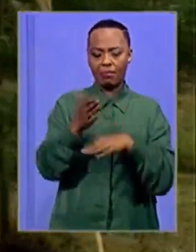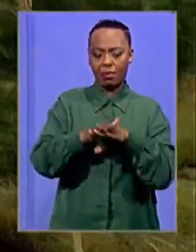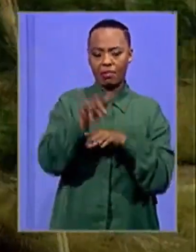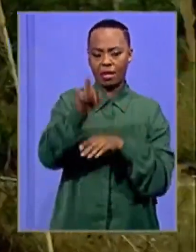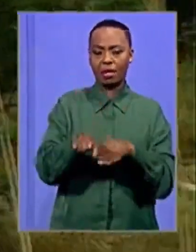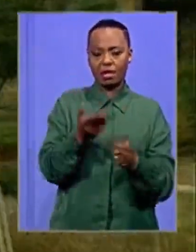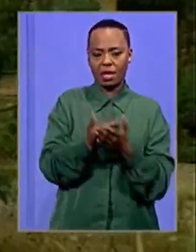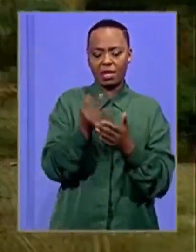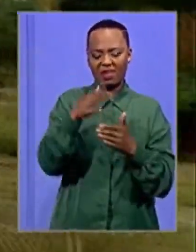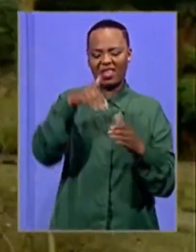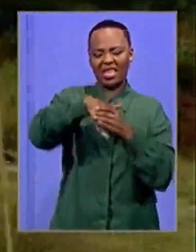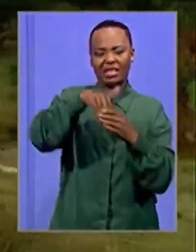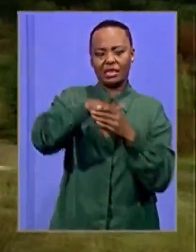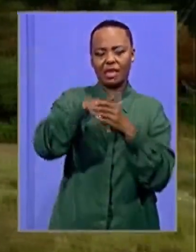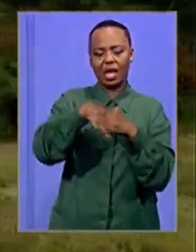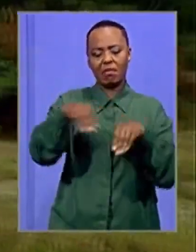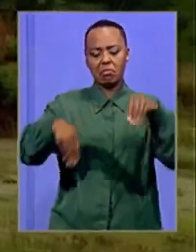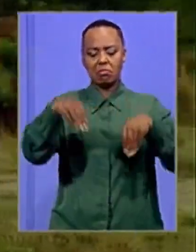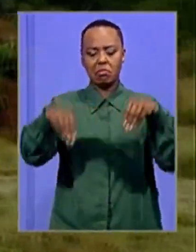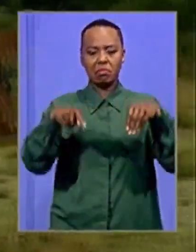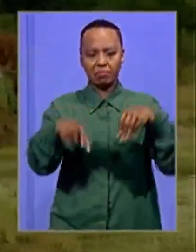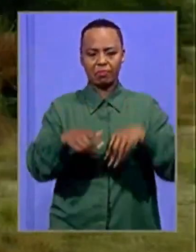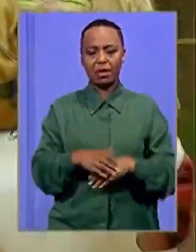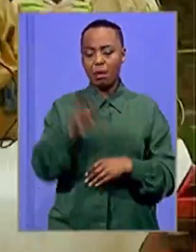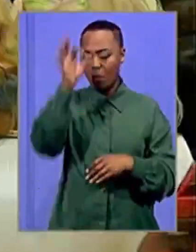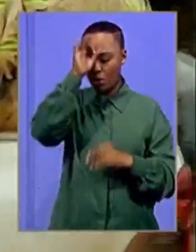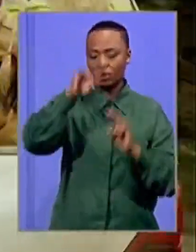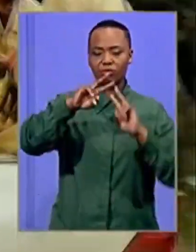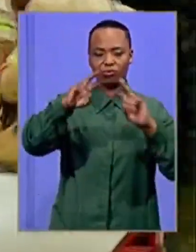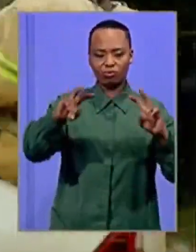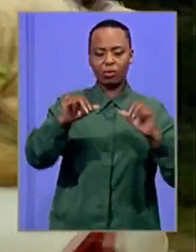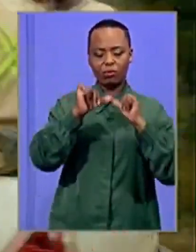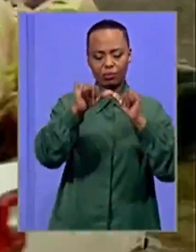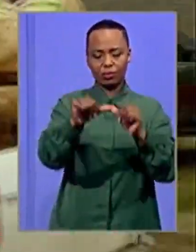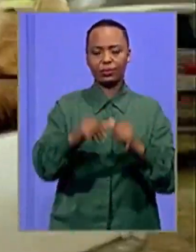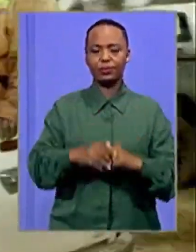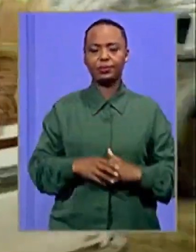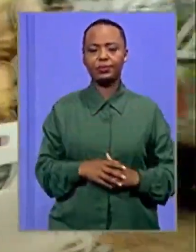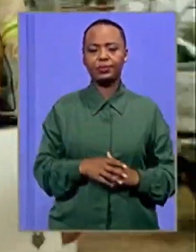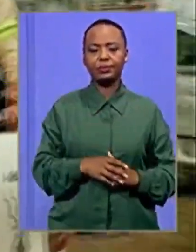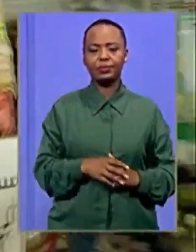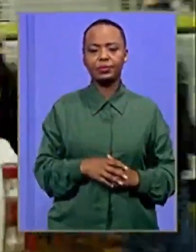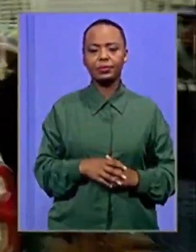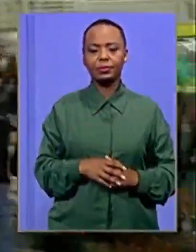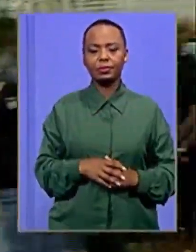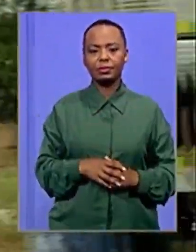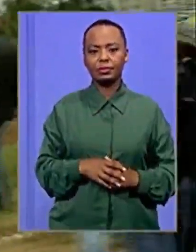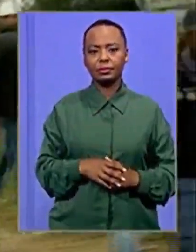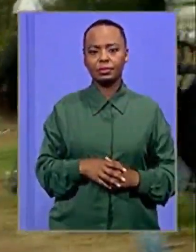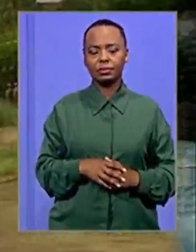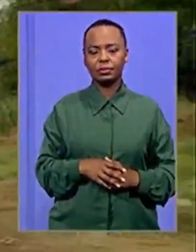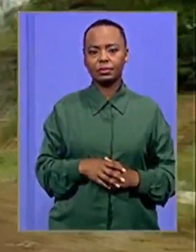Koleja Loma Podisi at Suelerite Dipatlisi iso. Molimawane Mutwa SBC News, Kruka Zdorp.